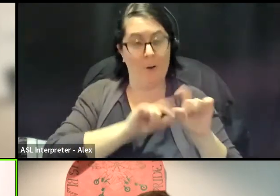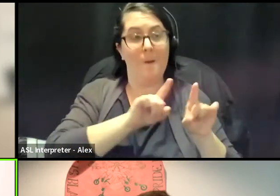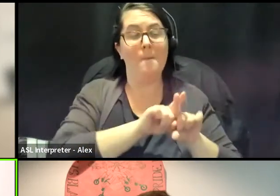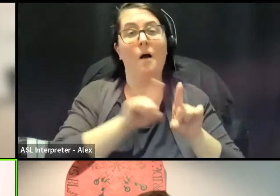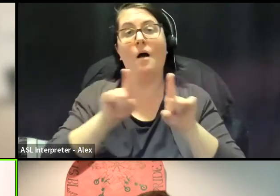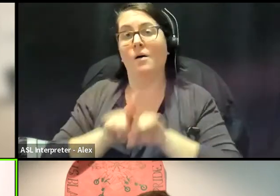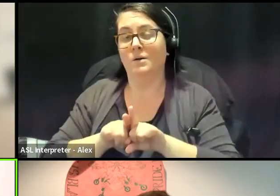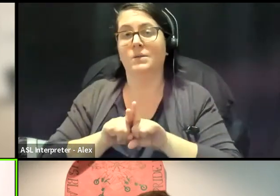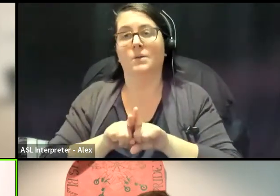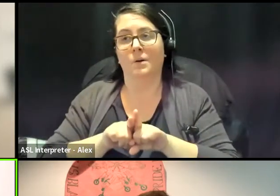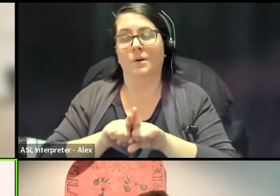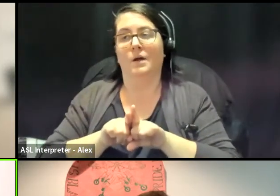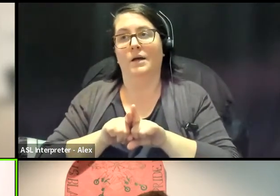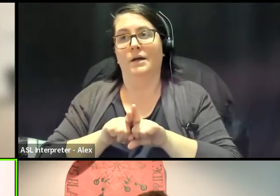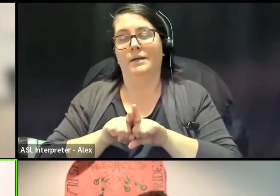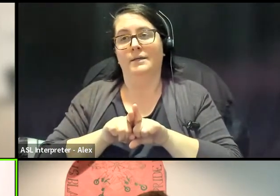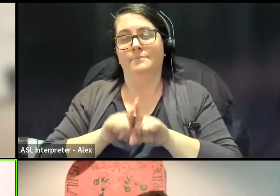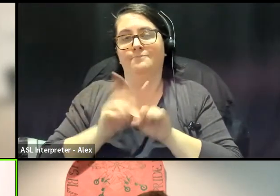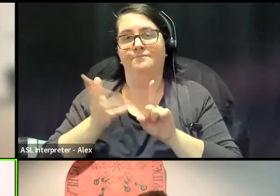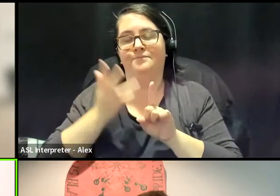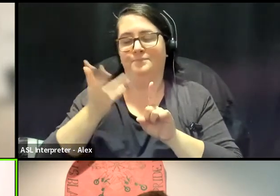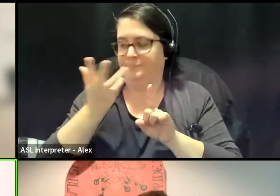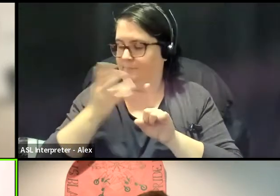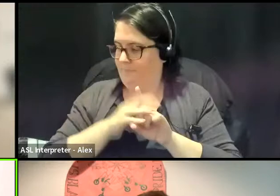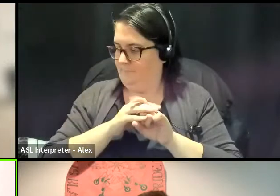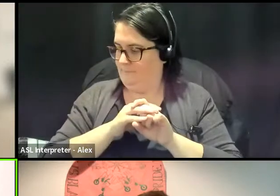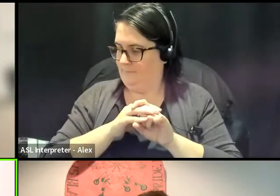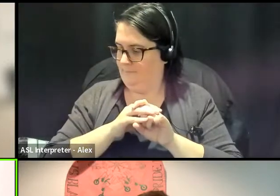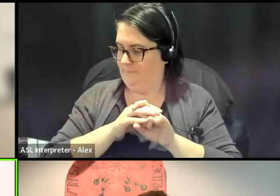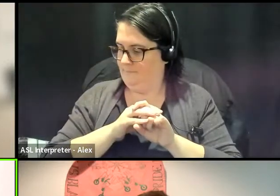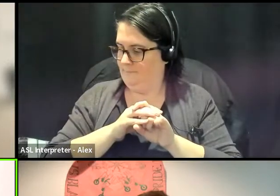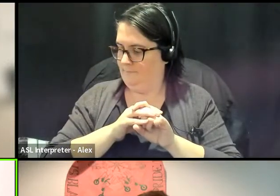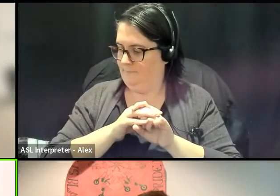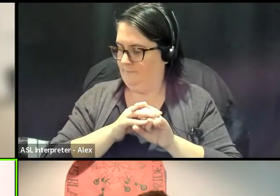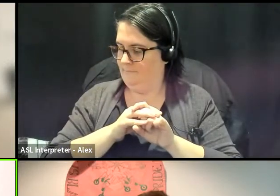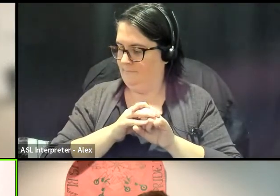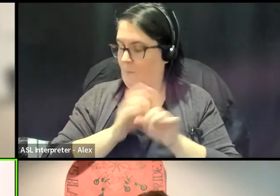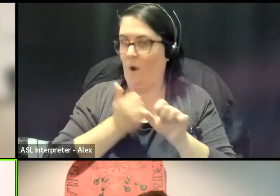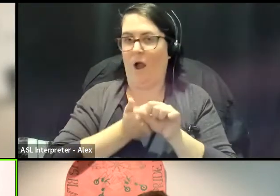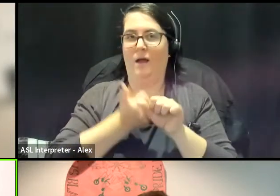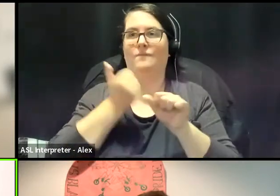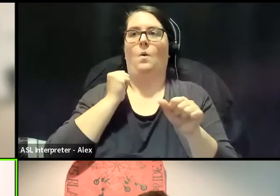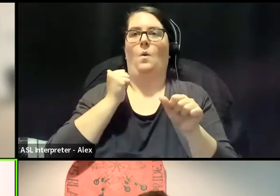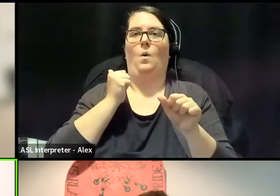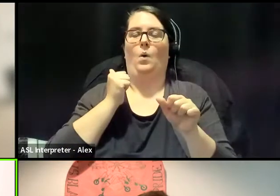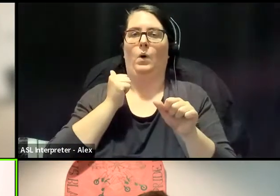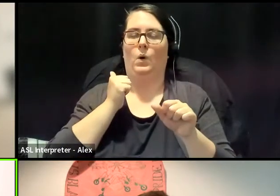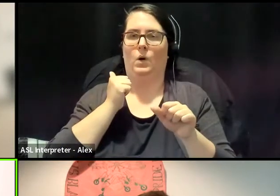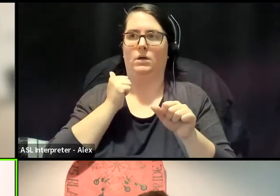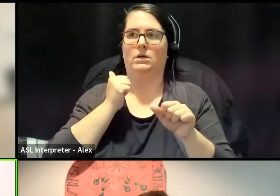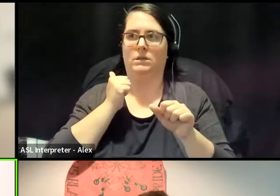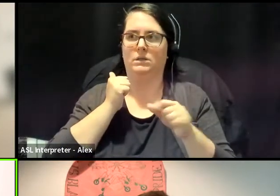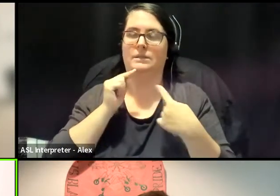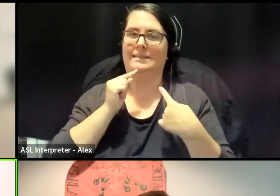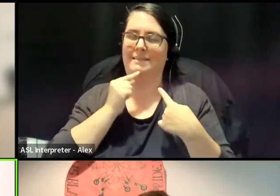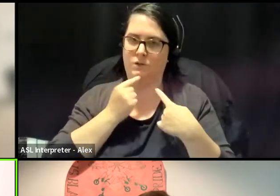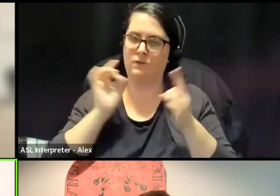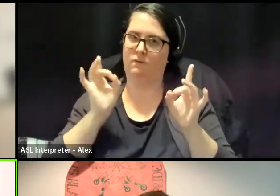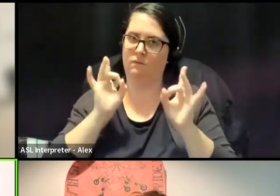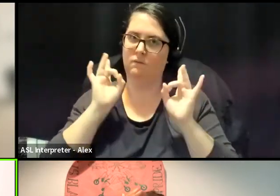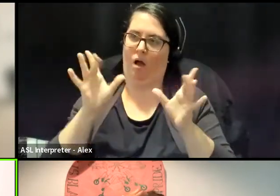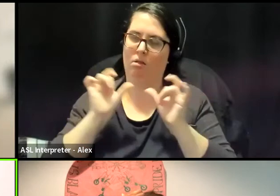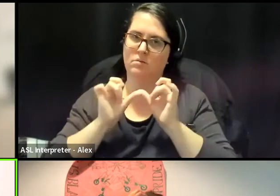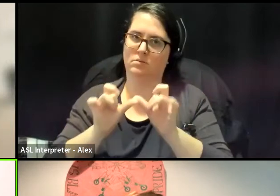also to preempt some of the vociferous violence that continues